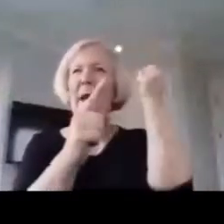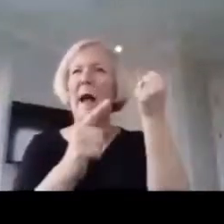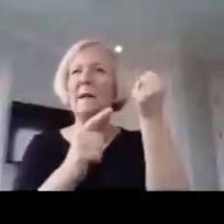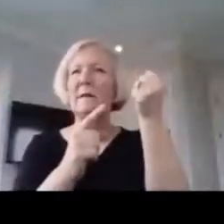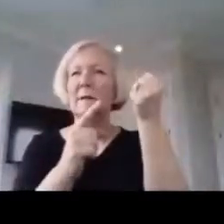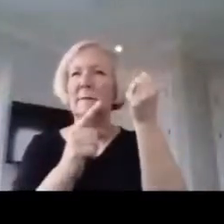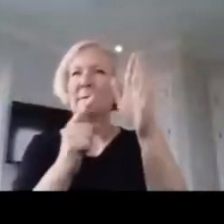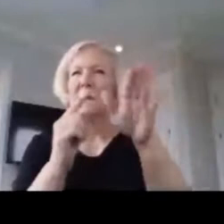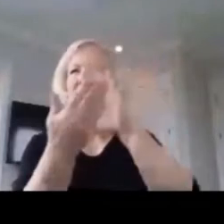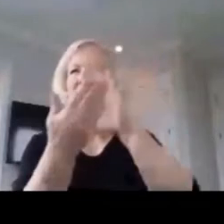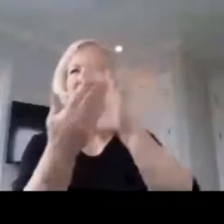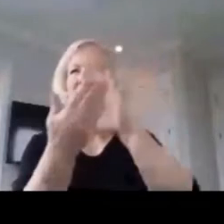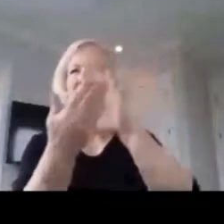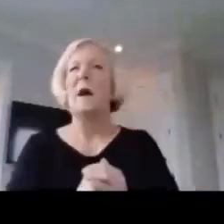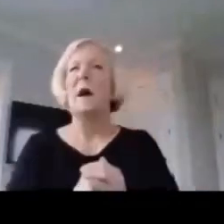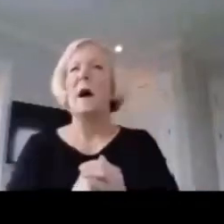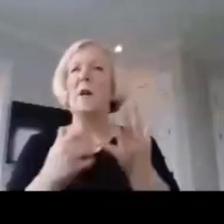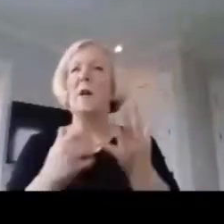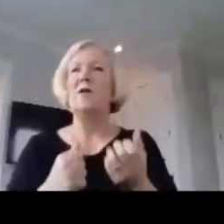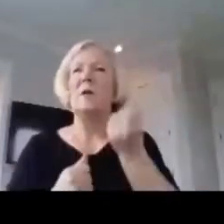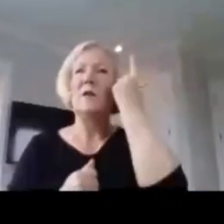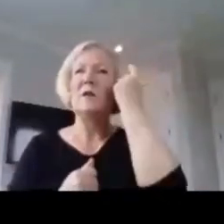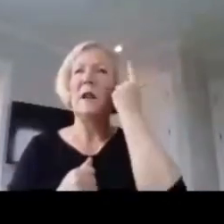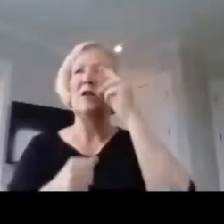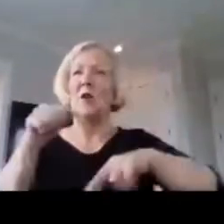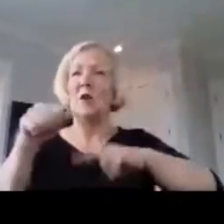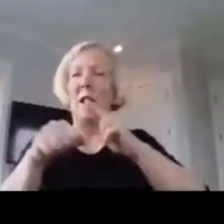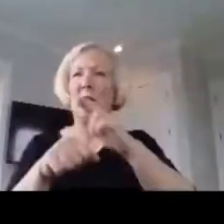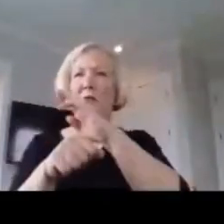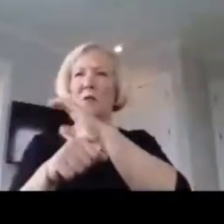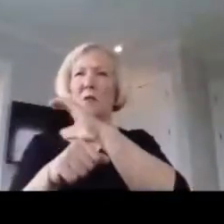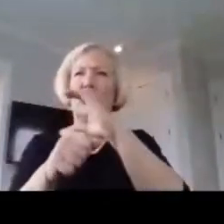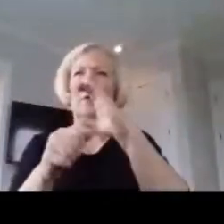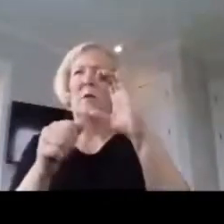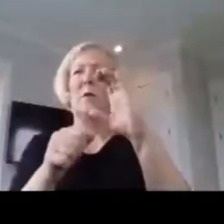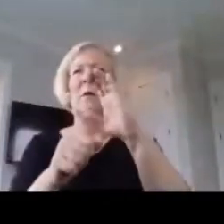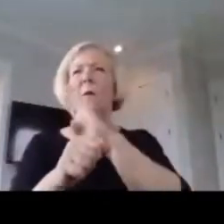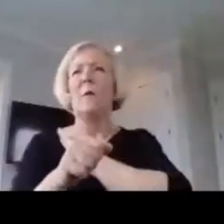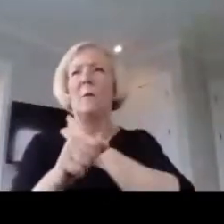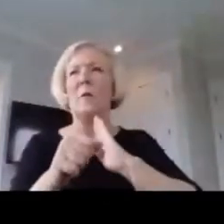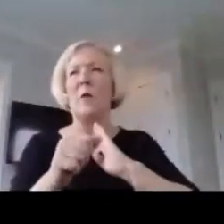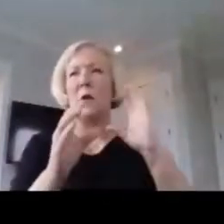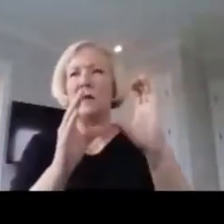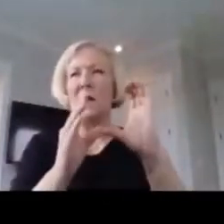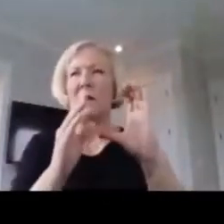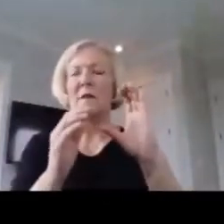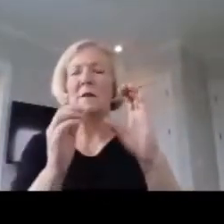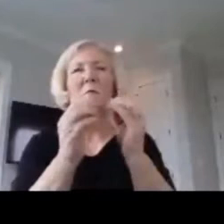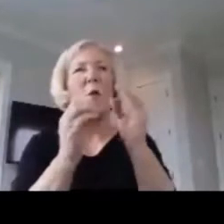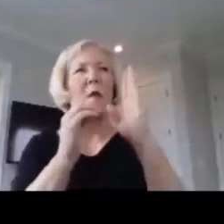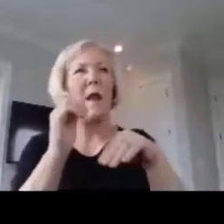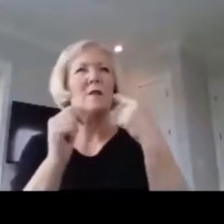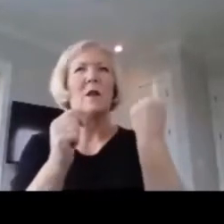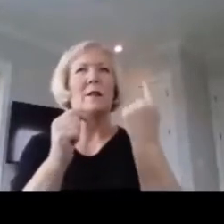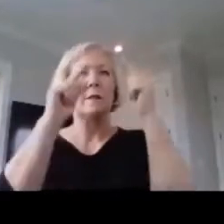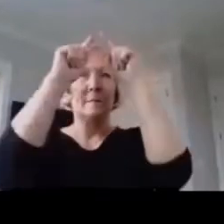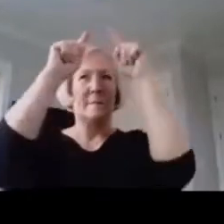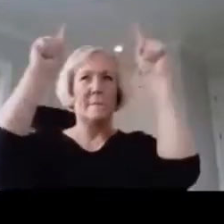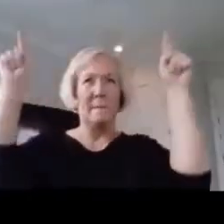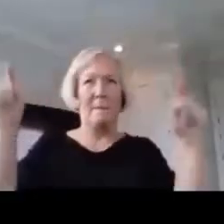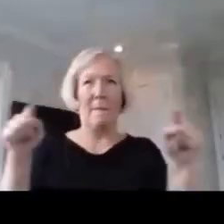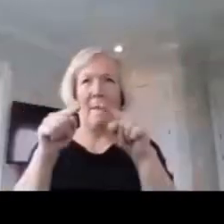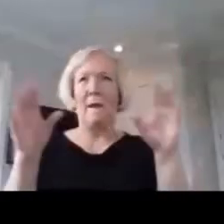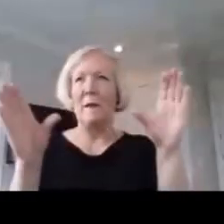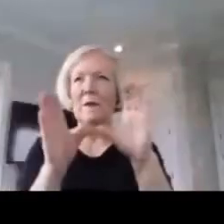is that your national board certificate is more than a piece of framed card stock on the wall. It's a